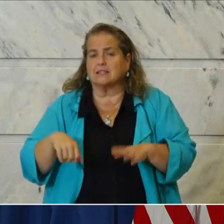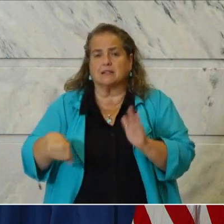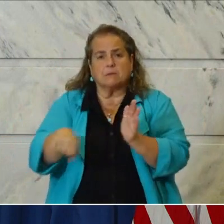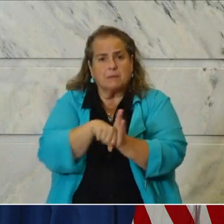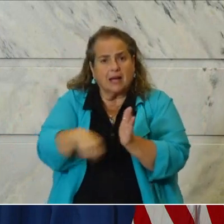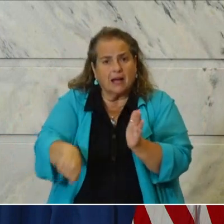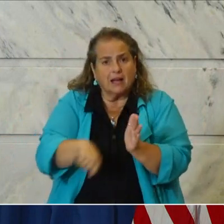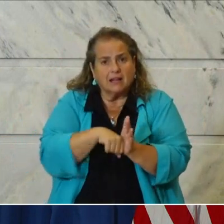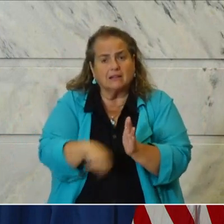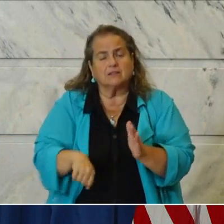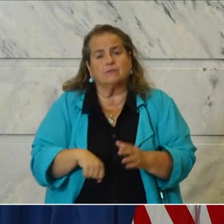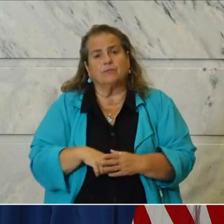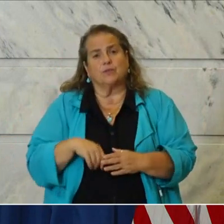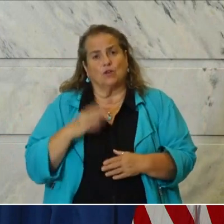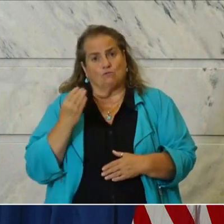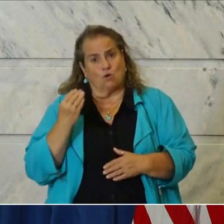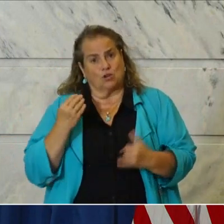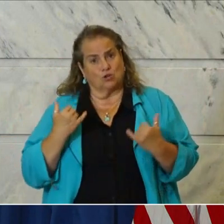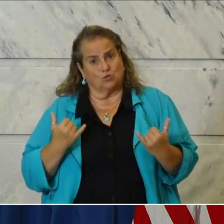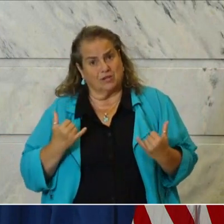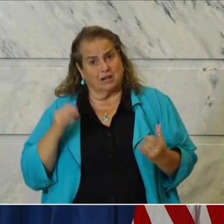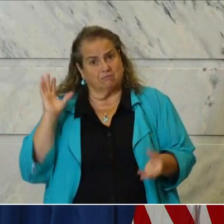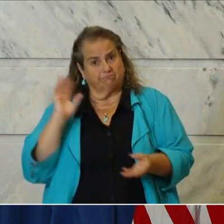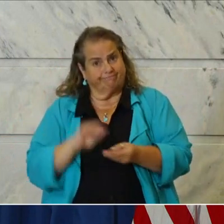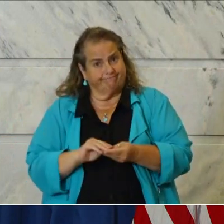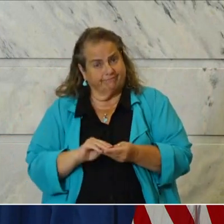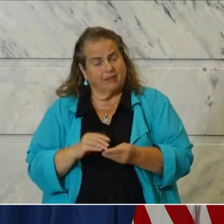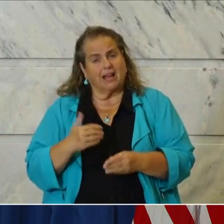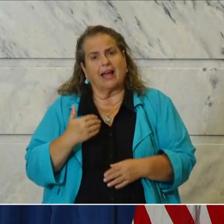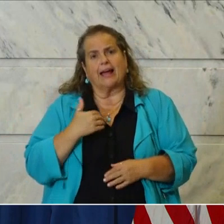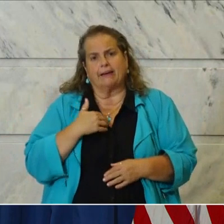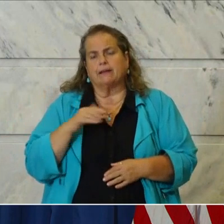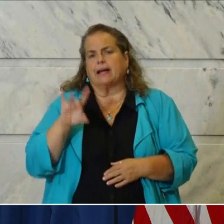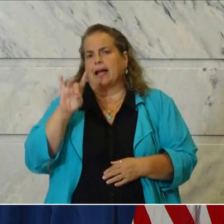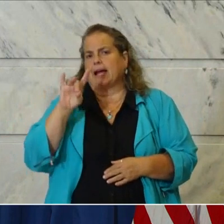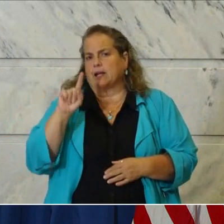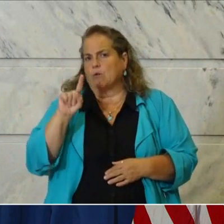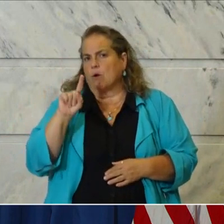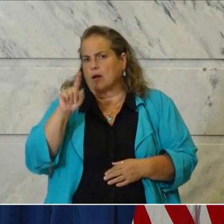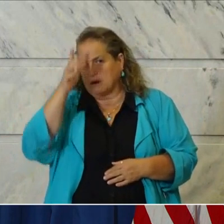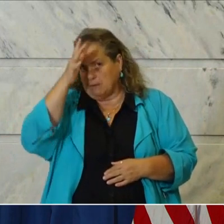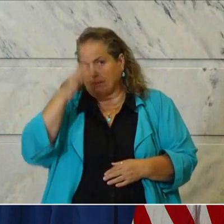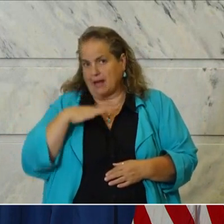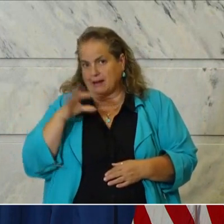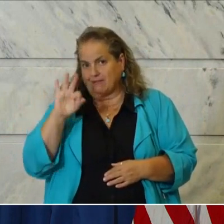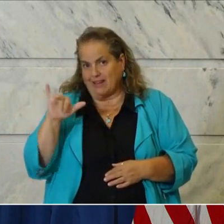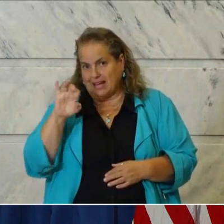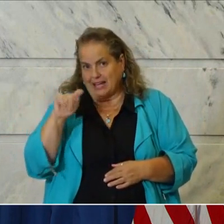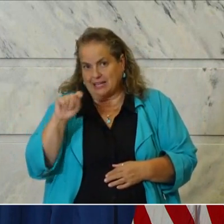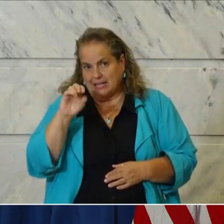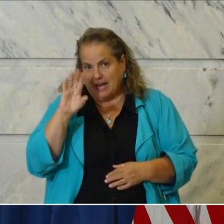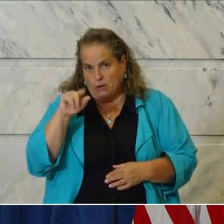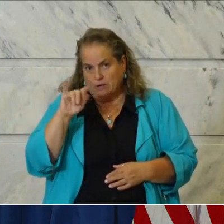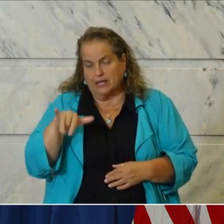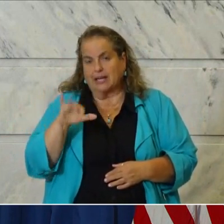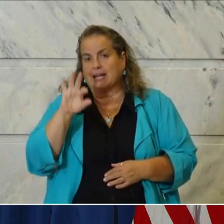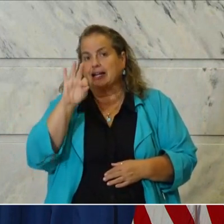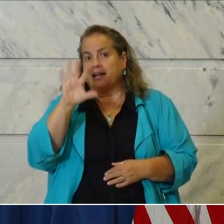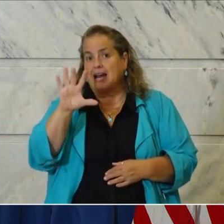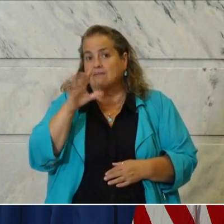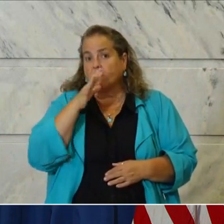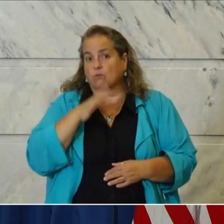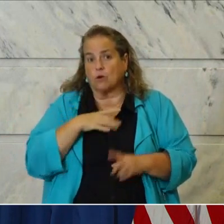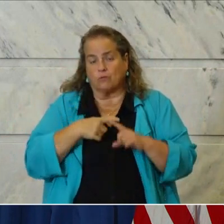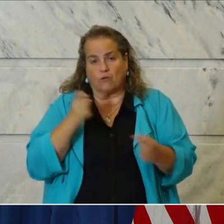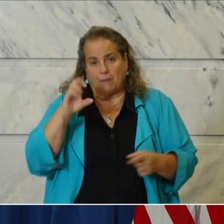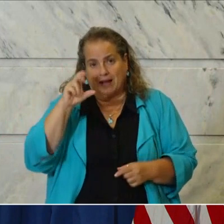Now the 14 from today, um, include a 81 year old man from Fayette County, a 95 year old woman